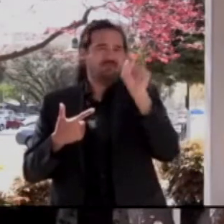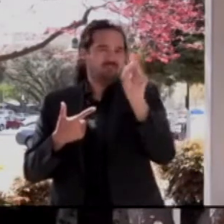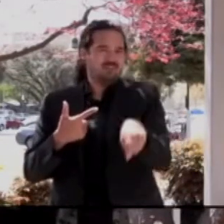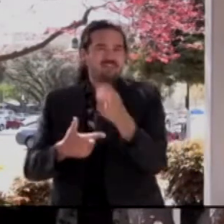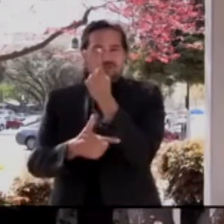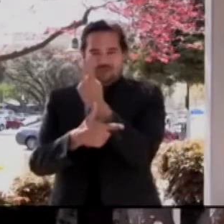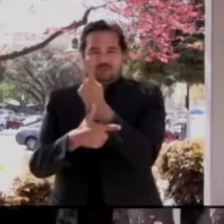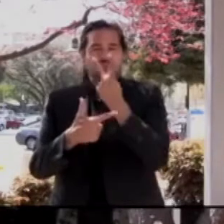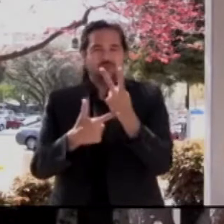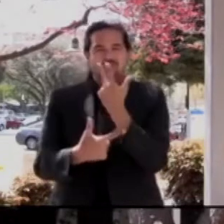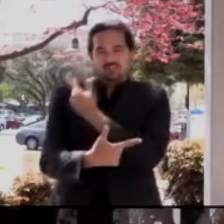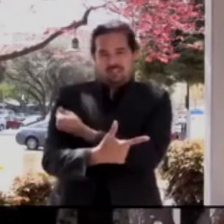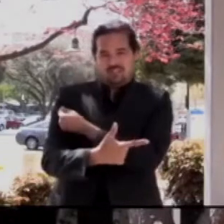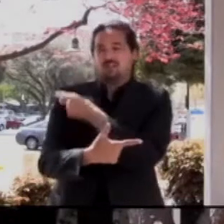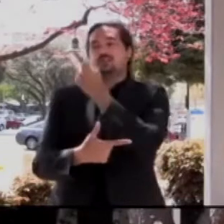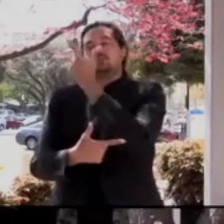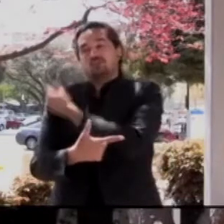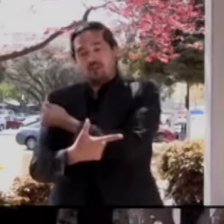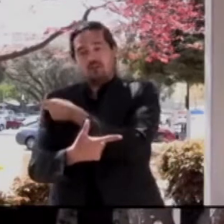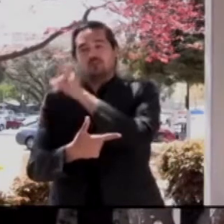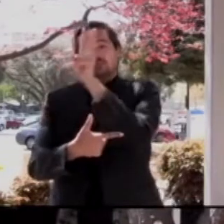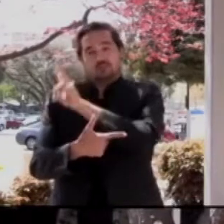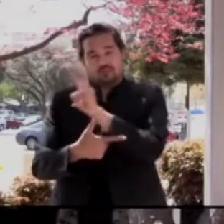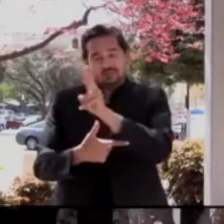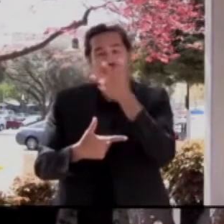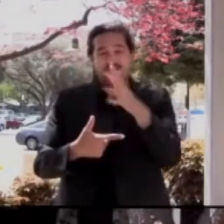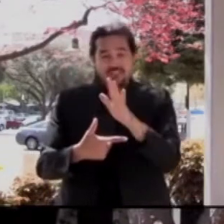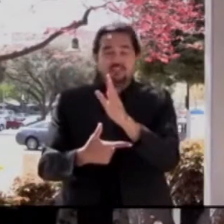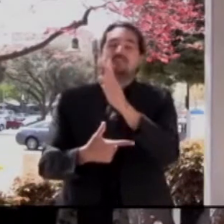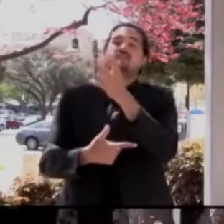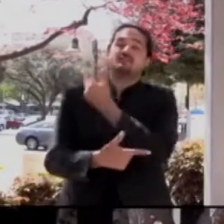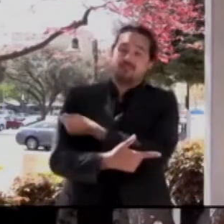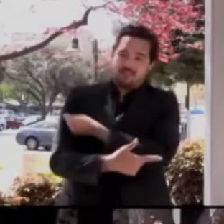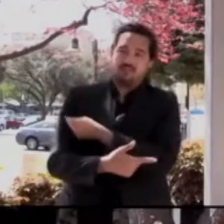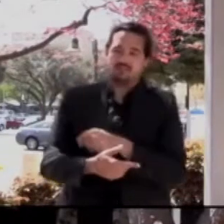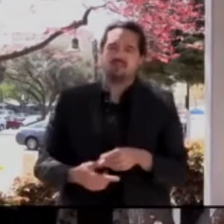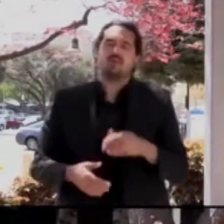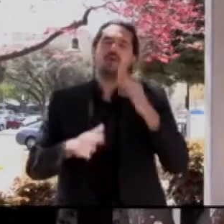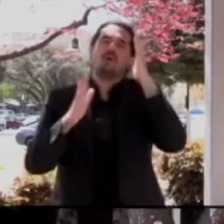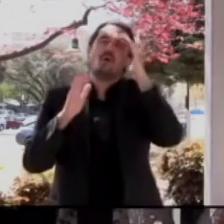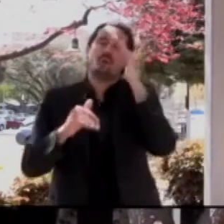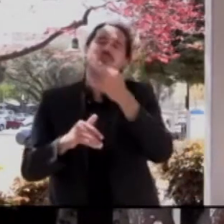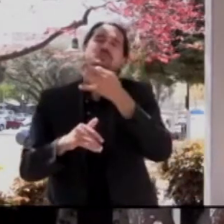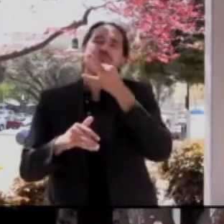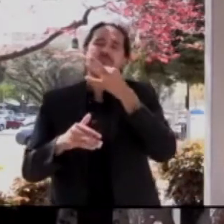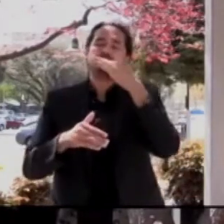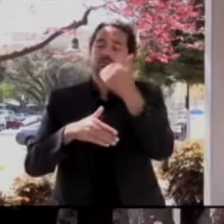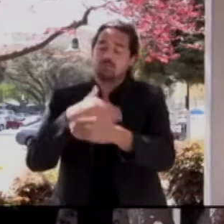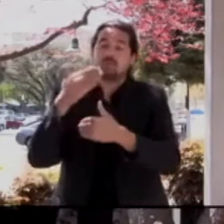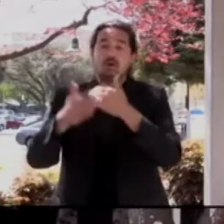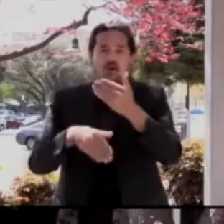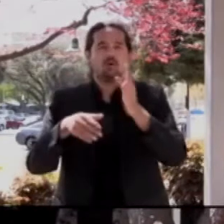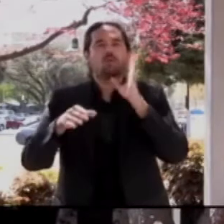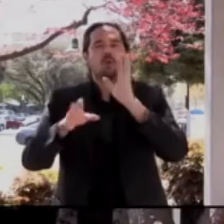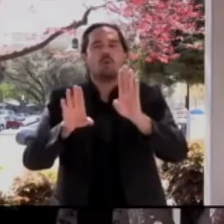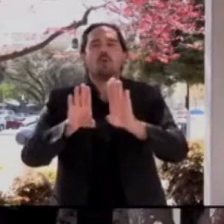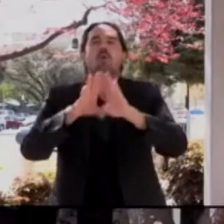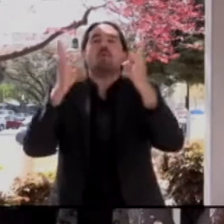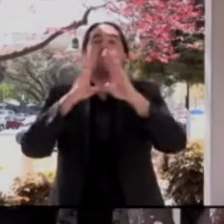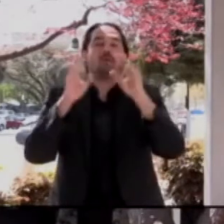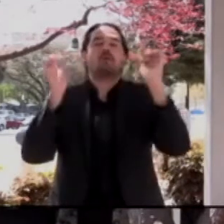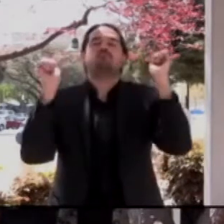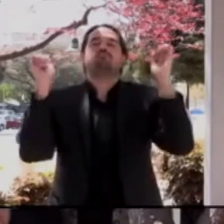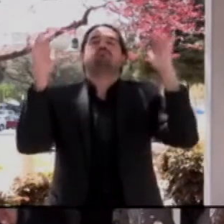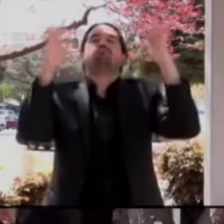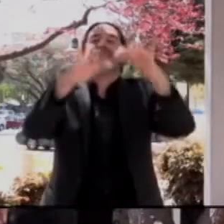that we will absolutely be in a safer place in this community. Did you add? Yeah, this is a question for